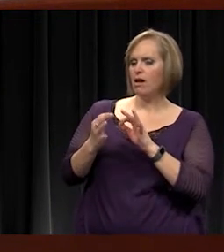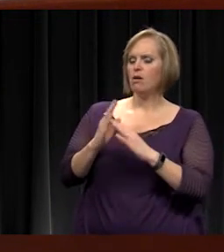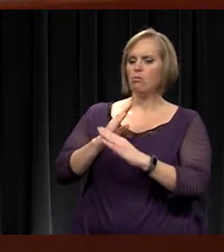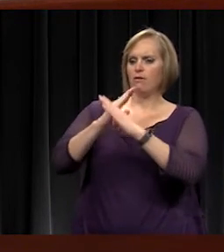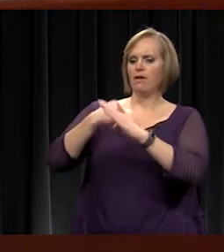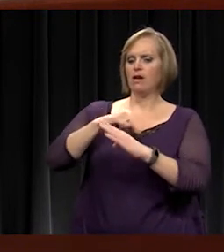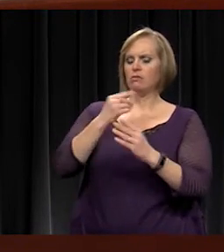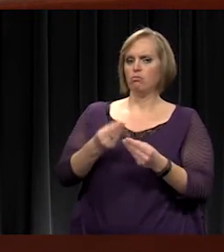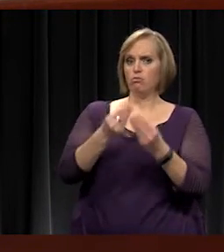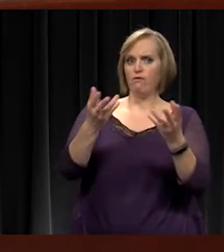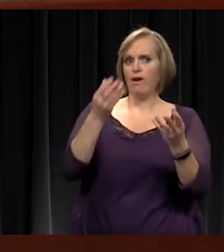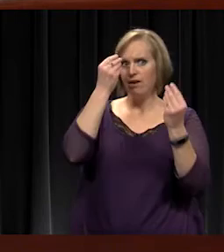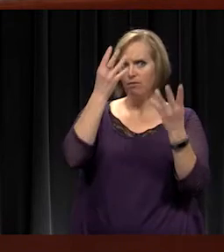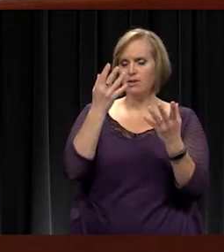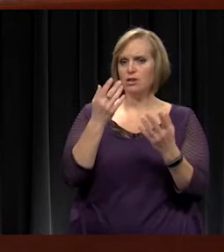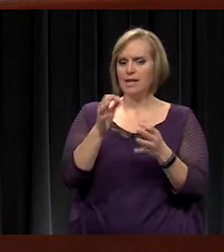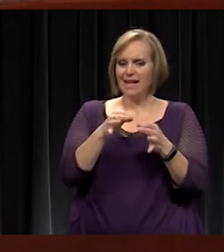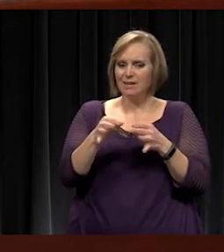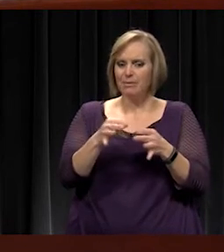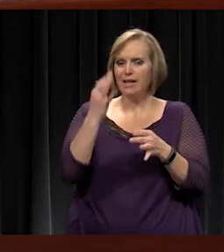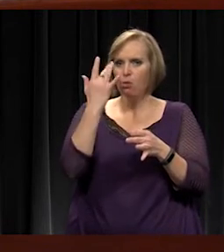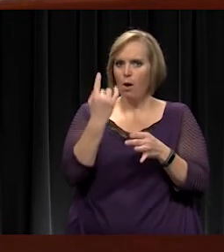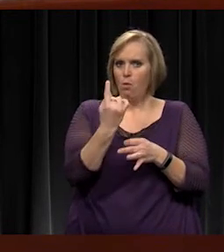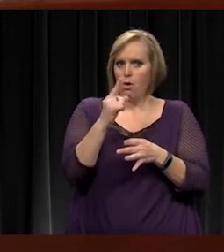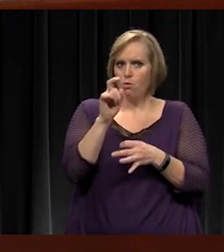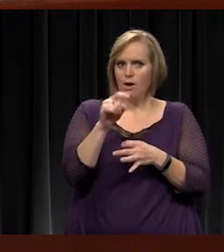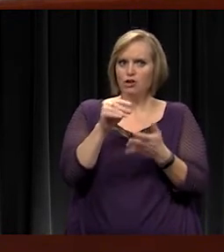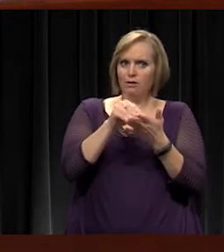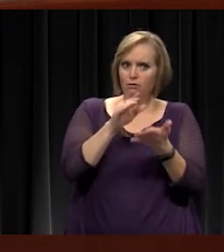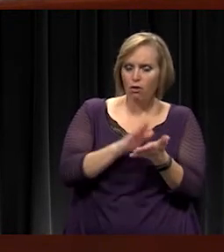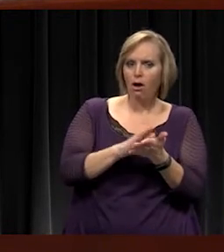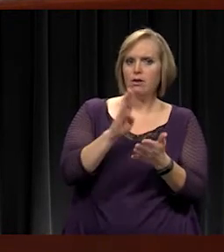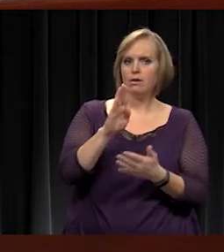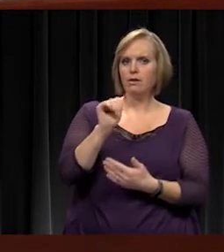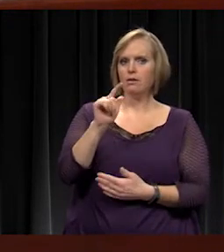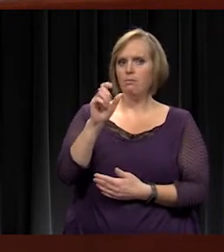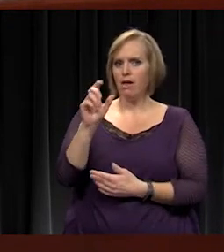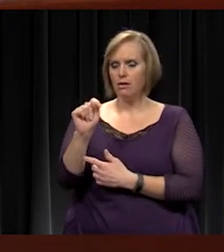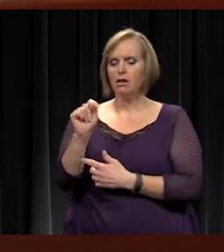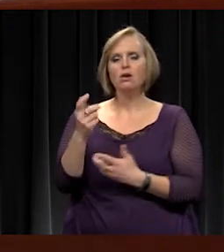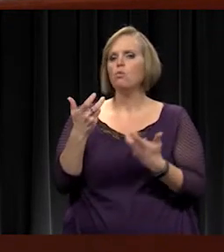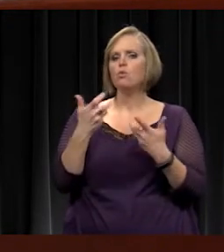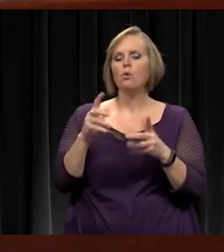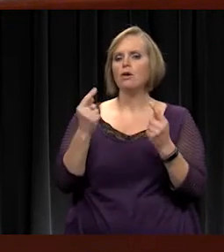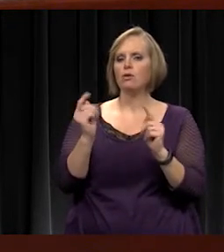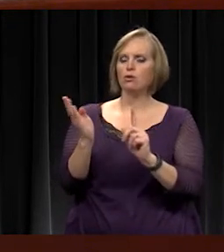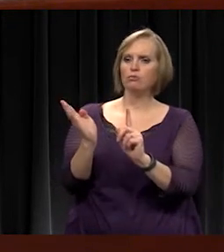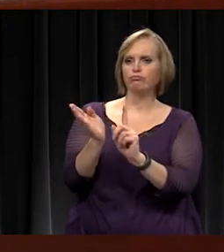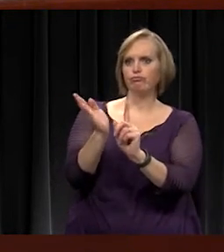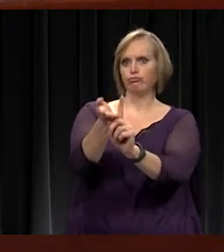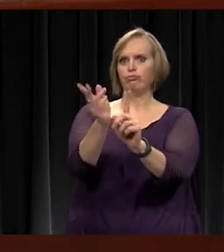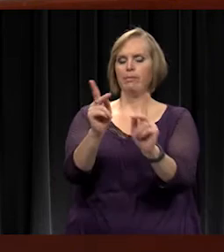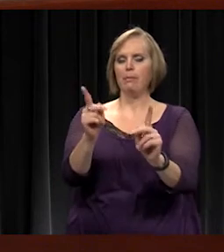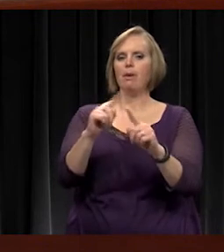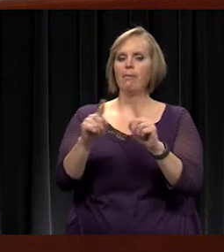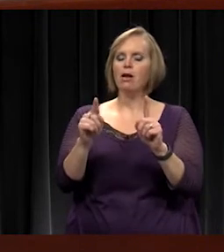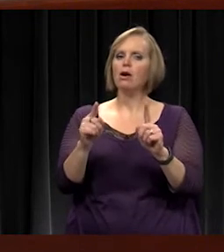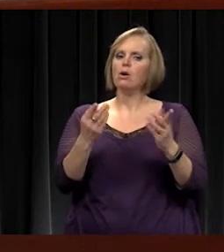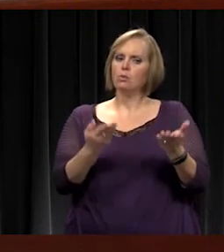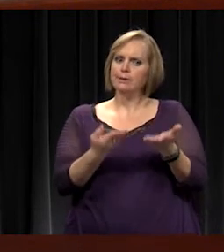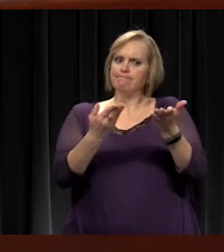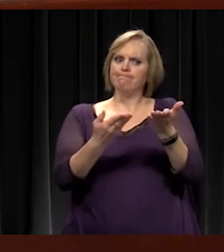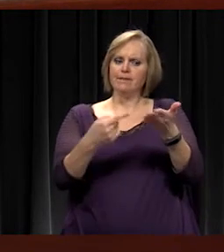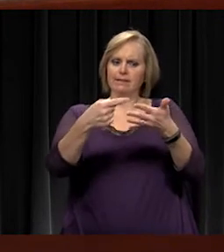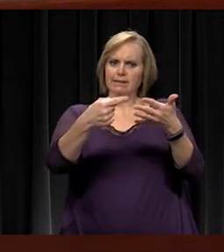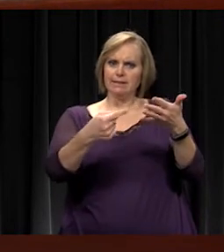explaining why a question is on the ballot. So, again, we don't try and sway people, but we usually would put out here's the need,